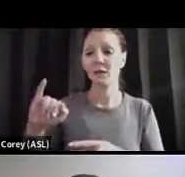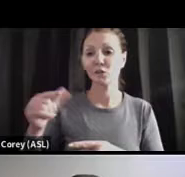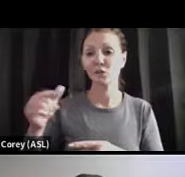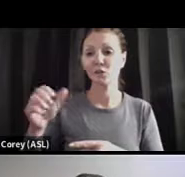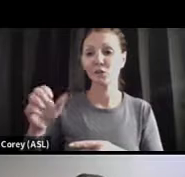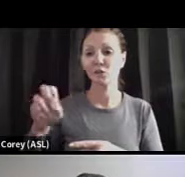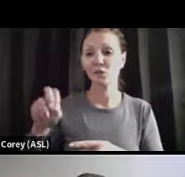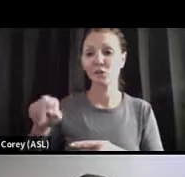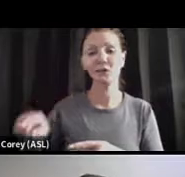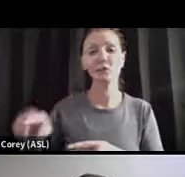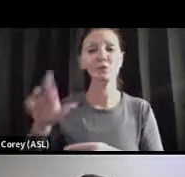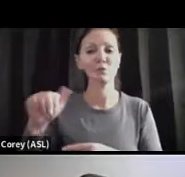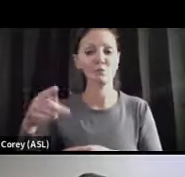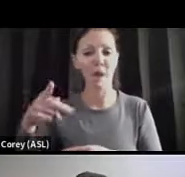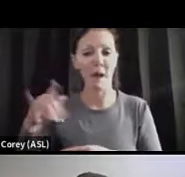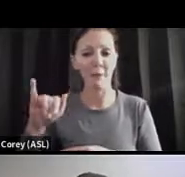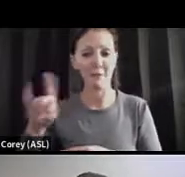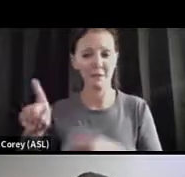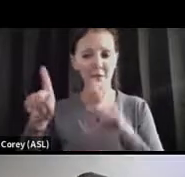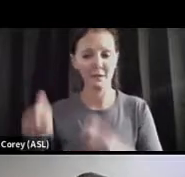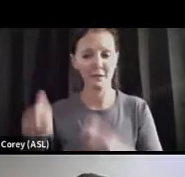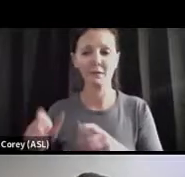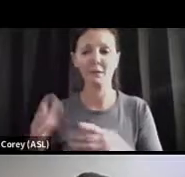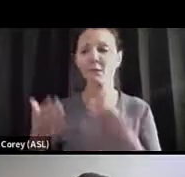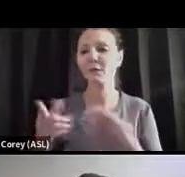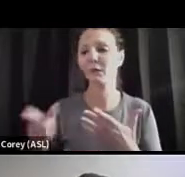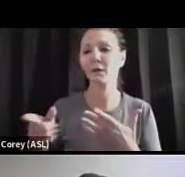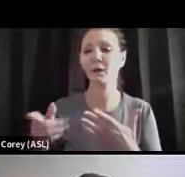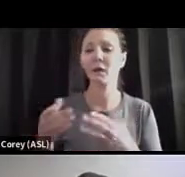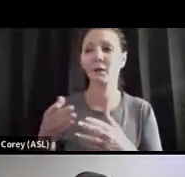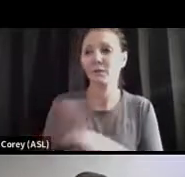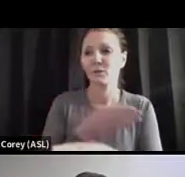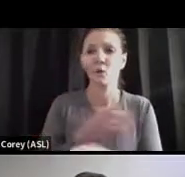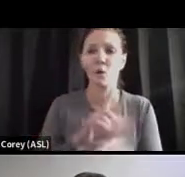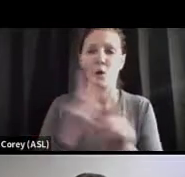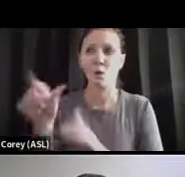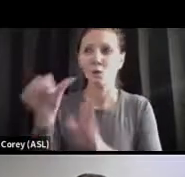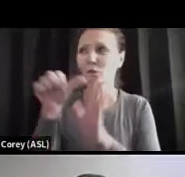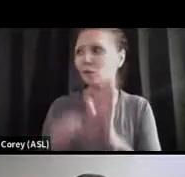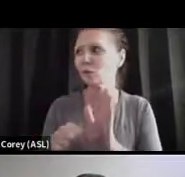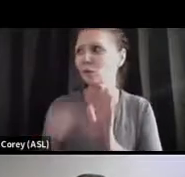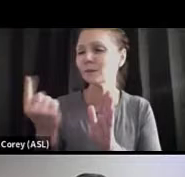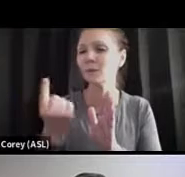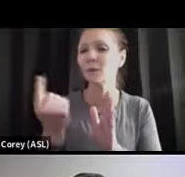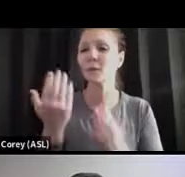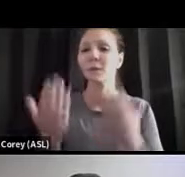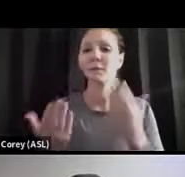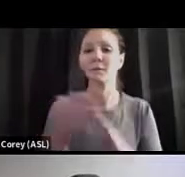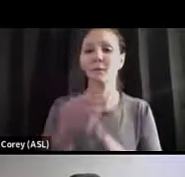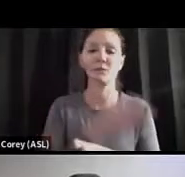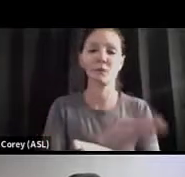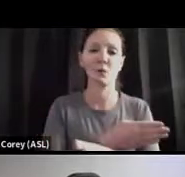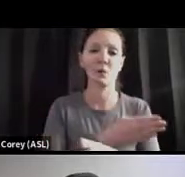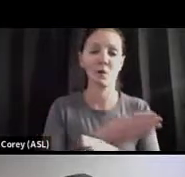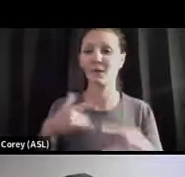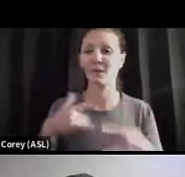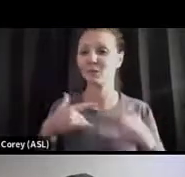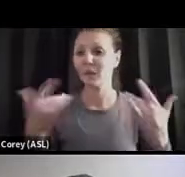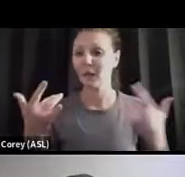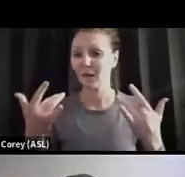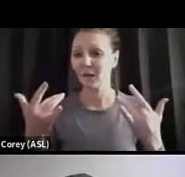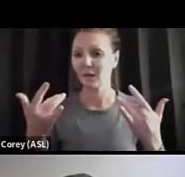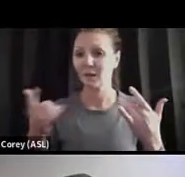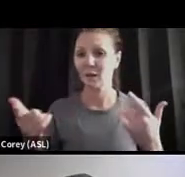those right before going to say a surgical procedure or before going to an event where they